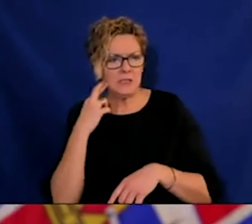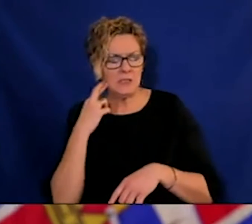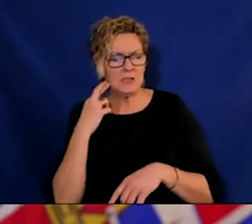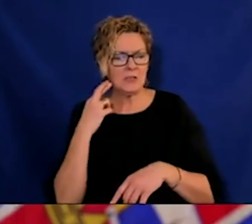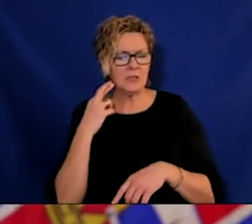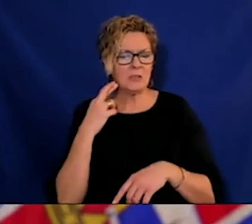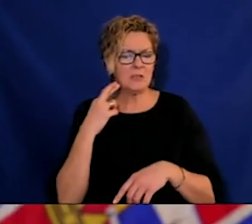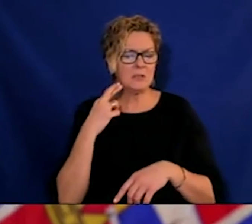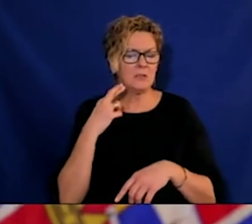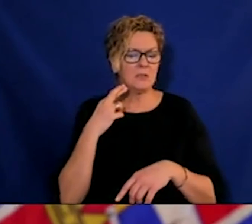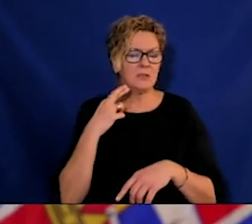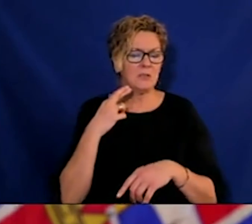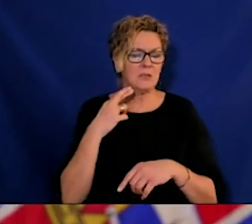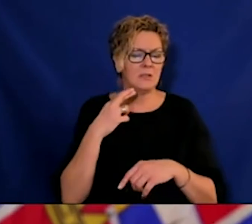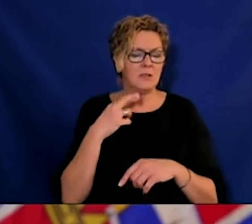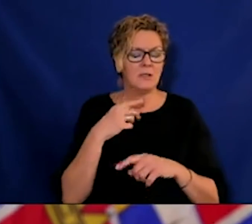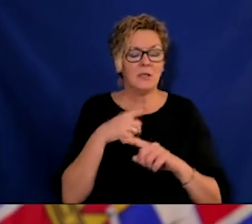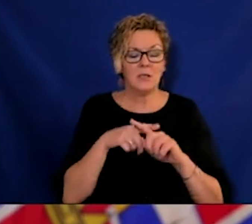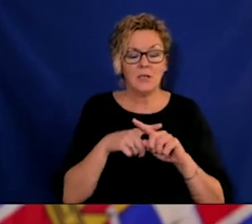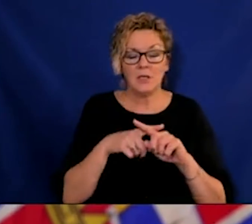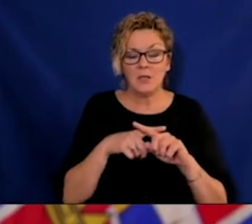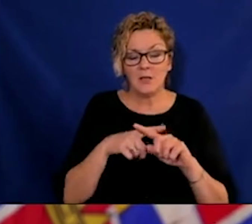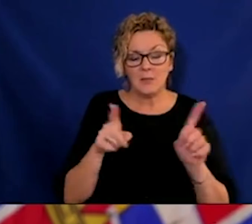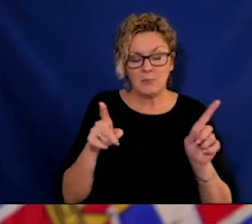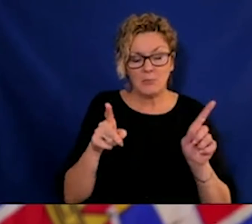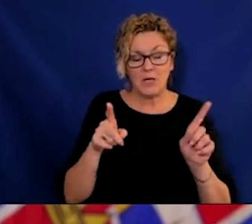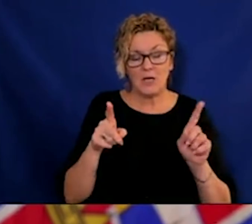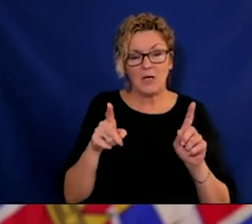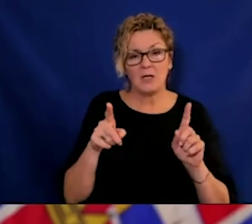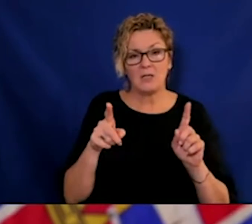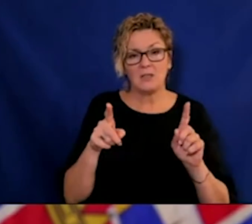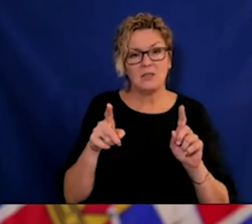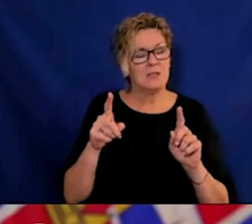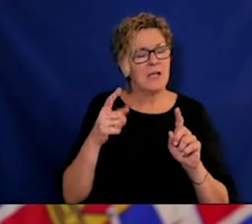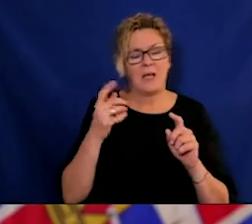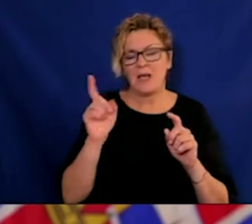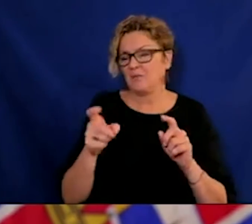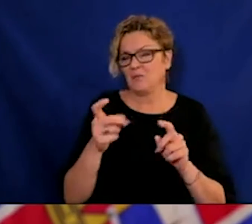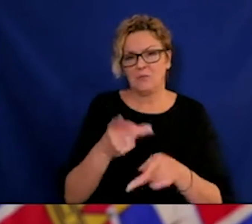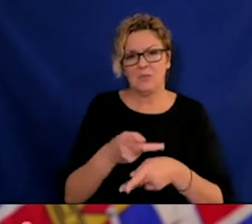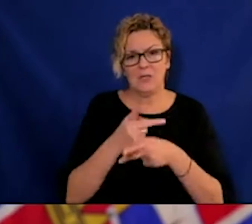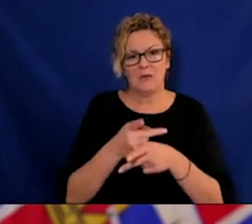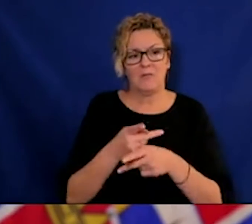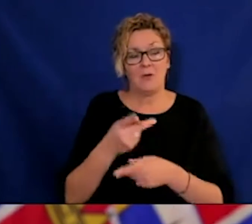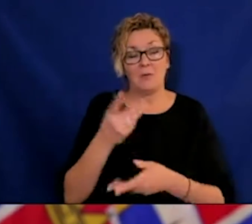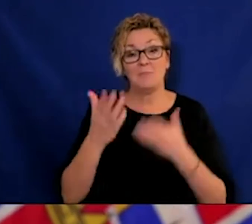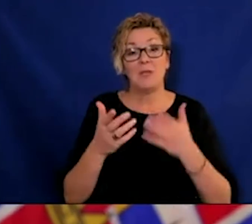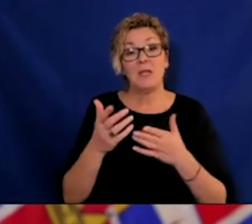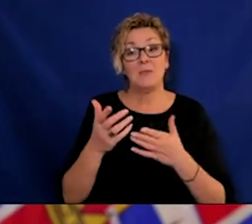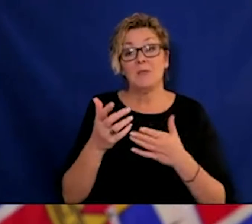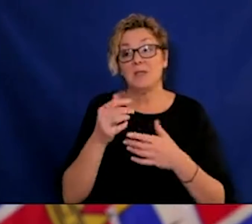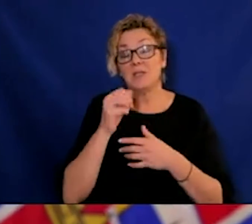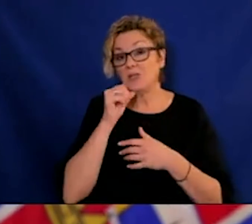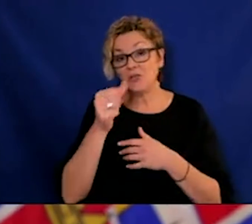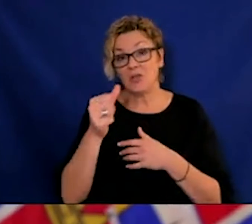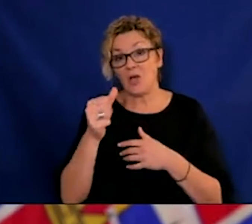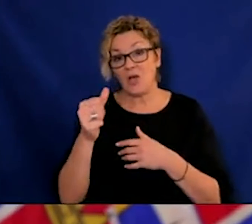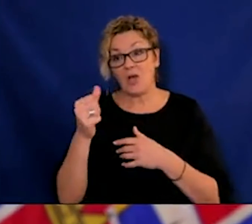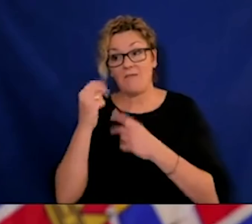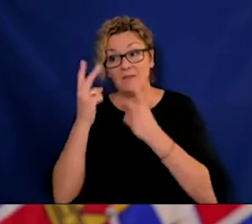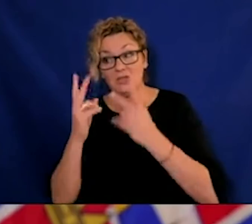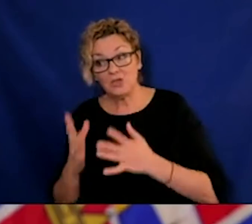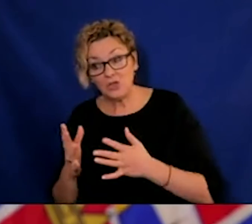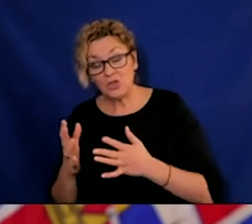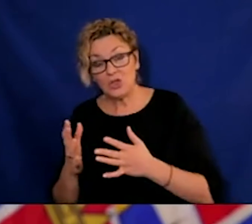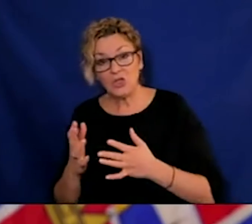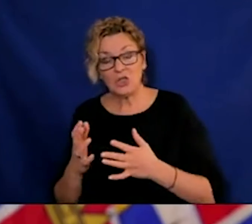visitation that we had when we know that there was an increased risk when you had people who were coming in and out of the care home on a routine basis.